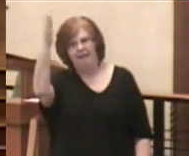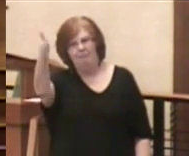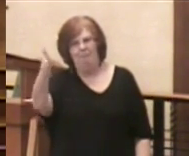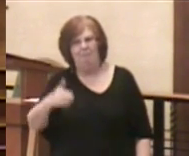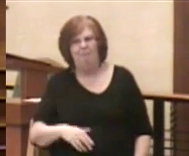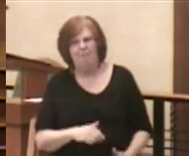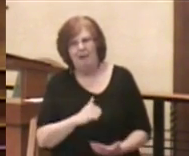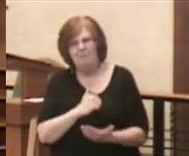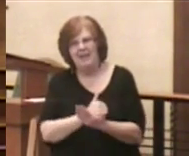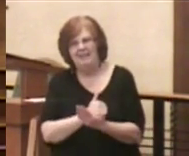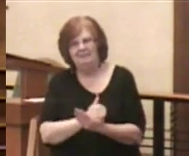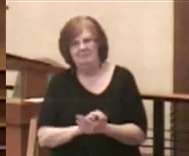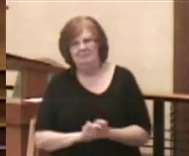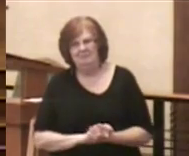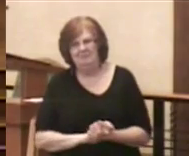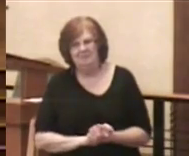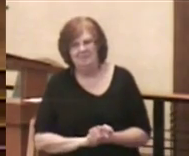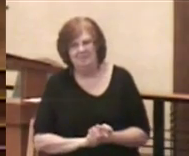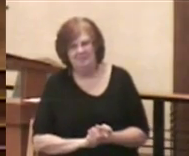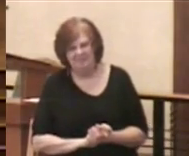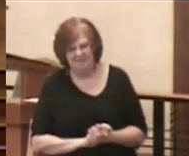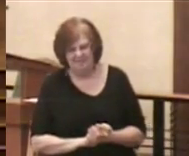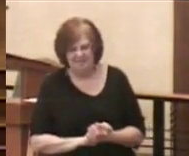Amen. Amen.